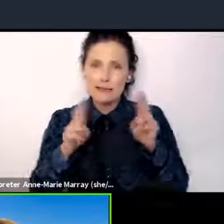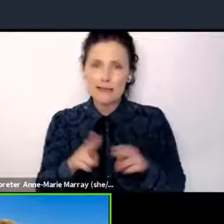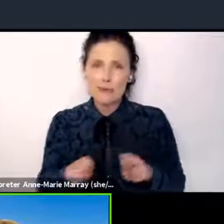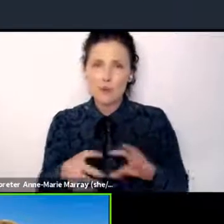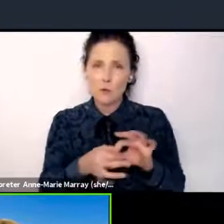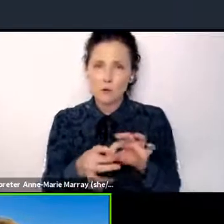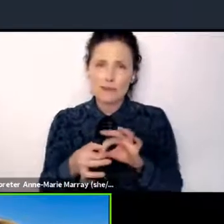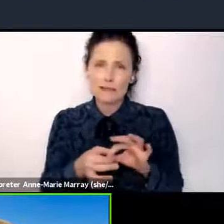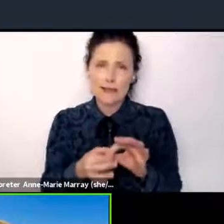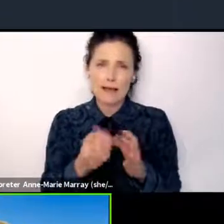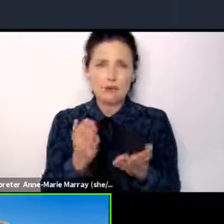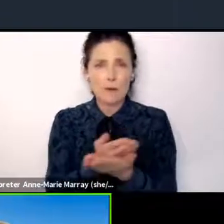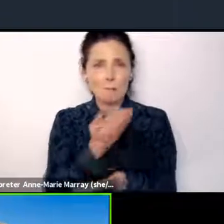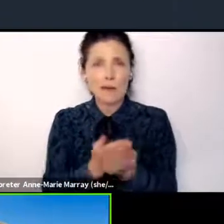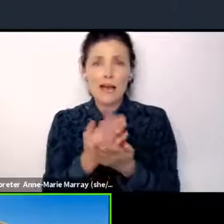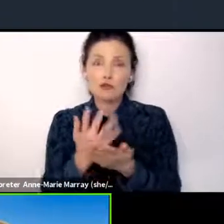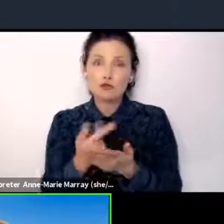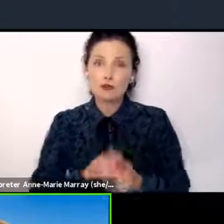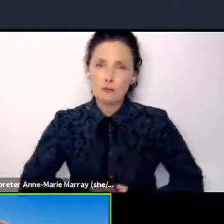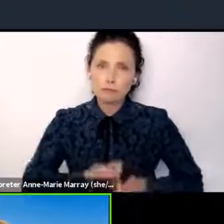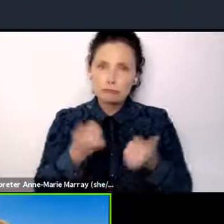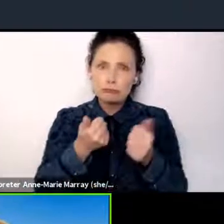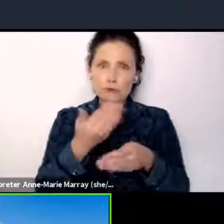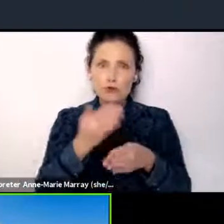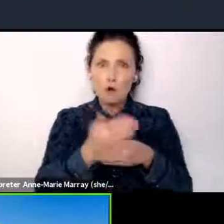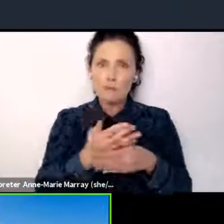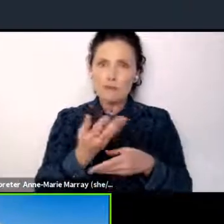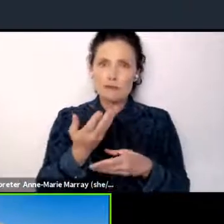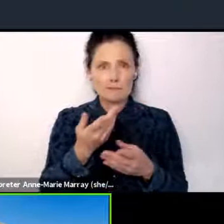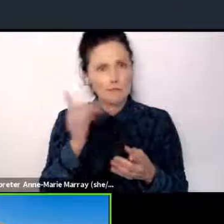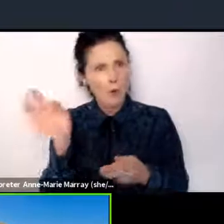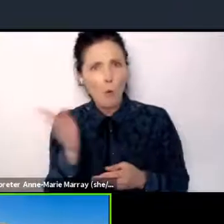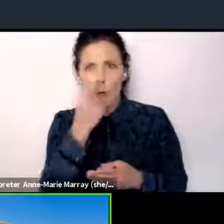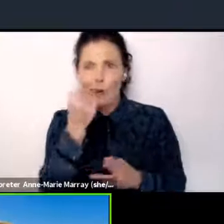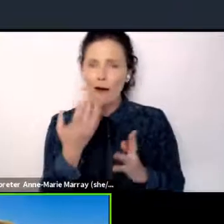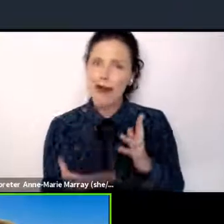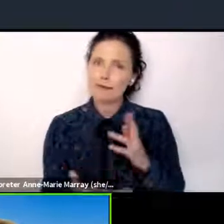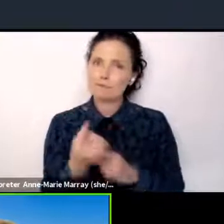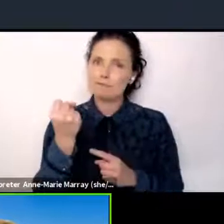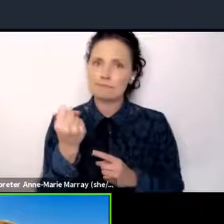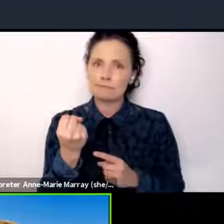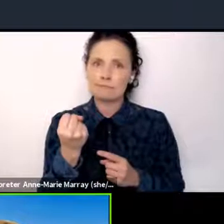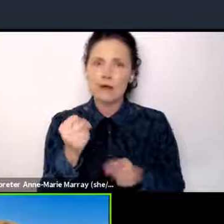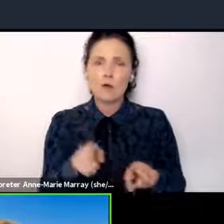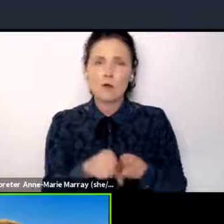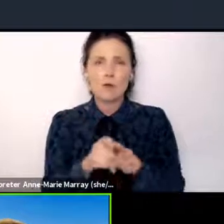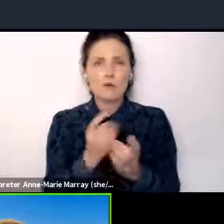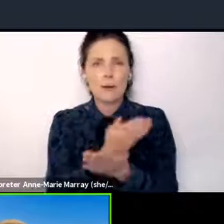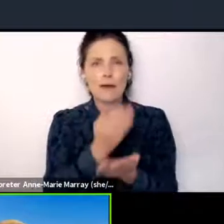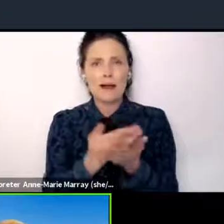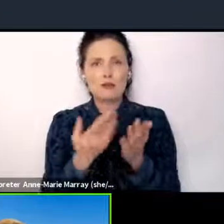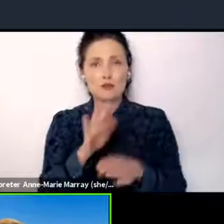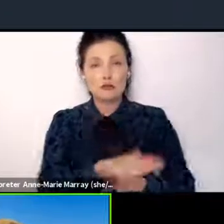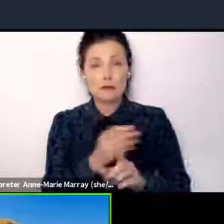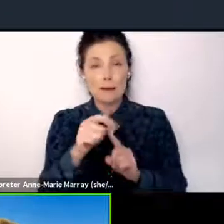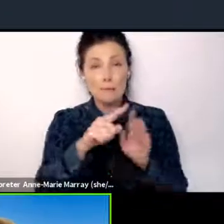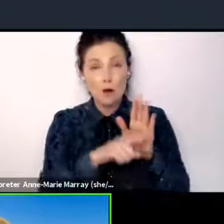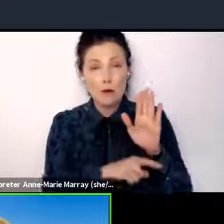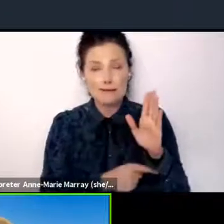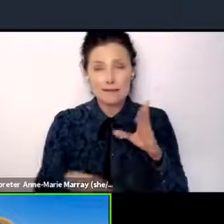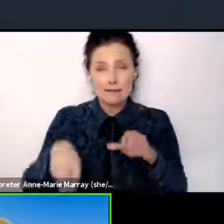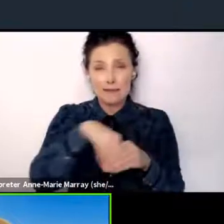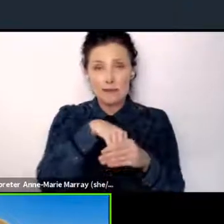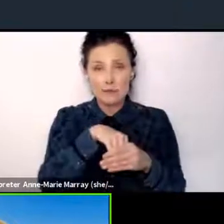accessible to everyone. And that workers are included in the design of transition and green policies. We're working on a number of just